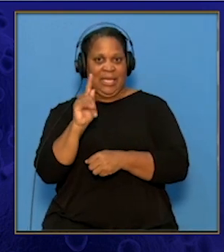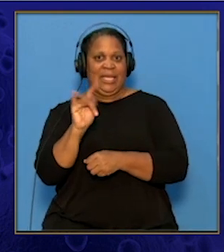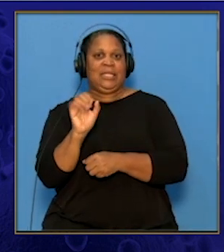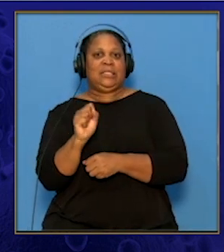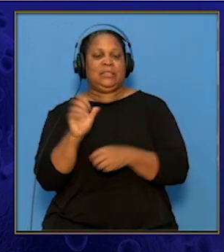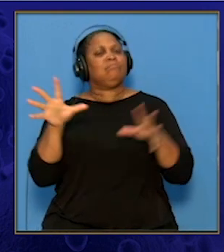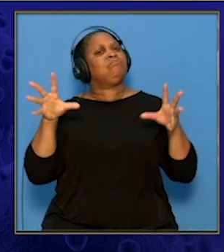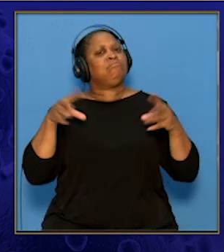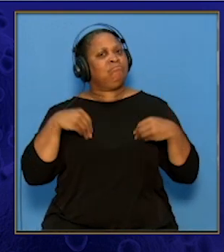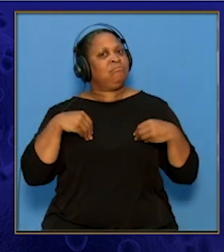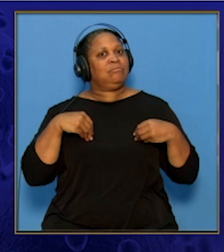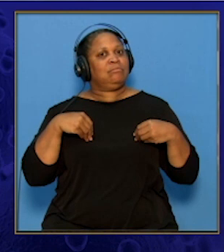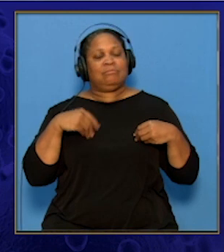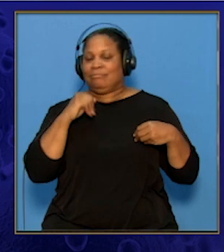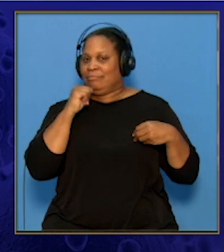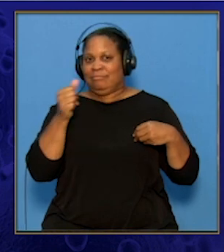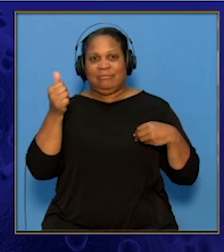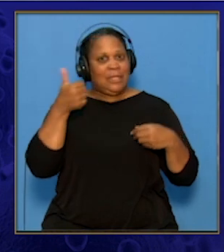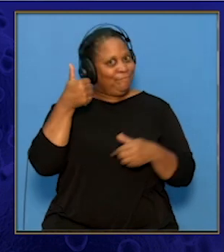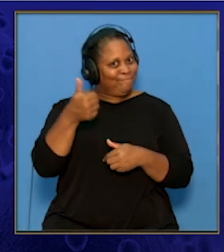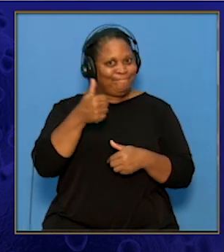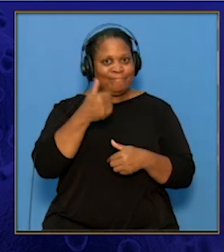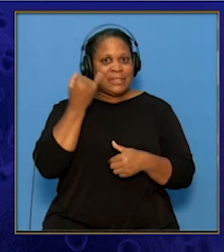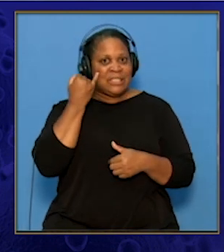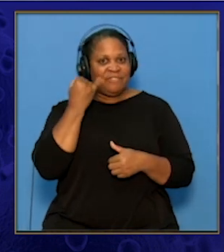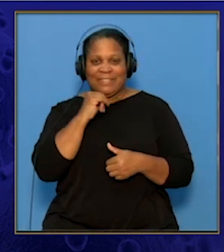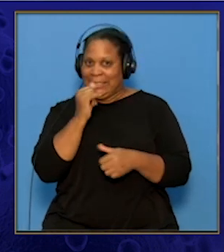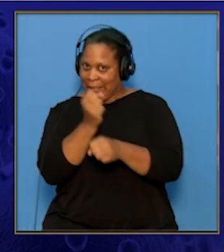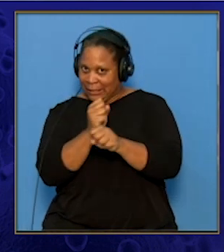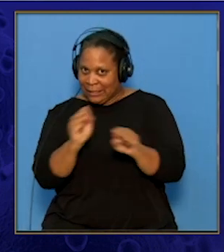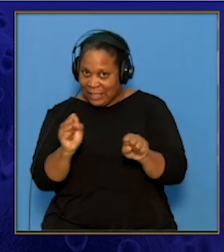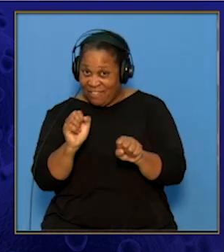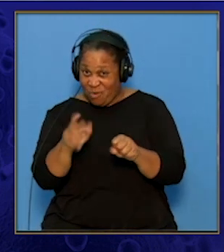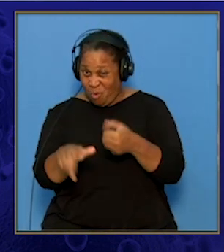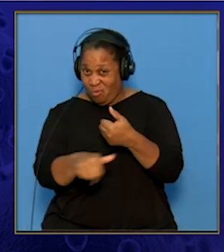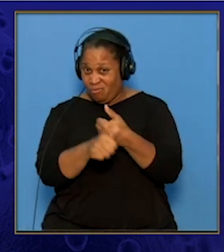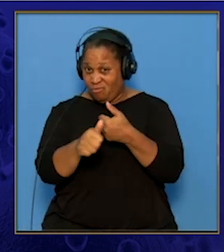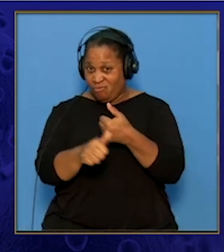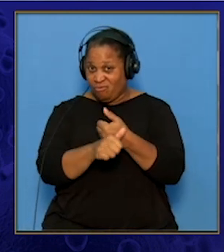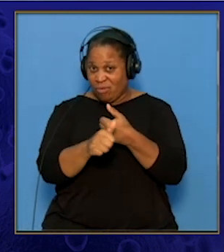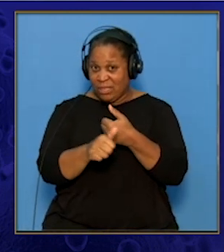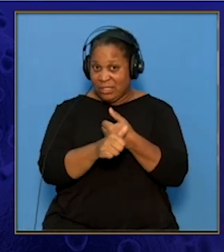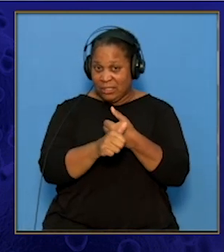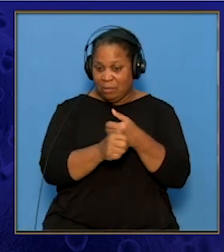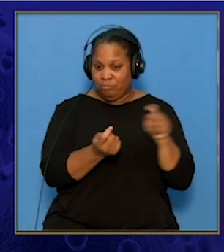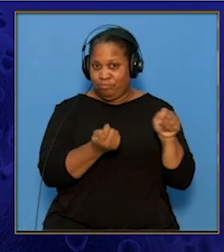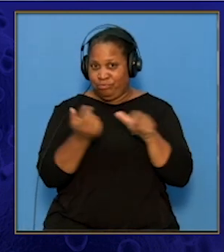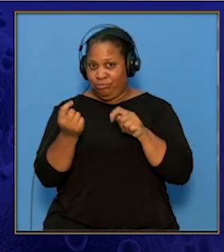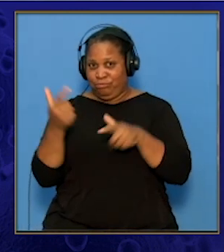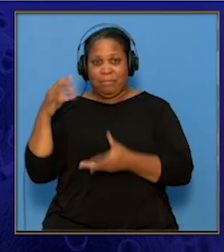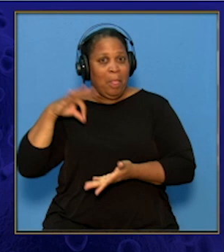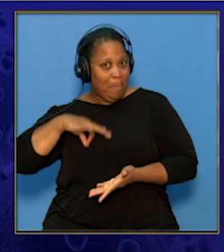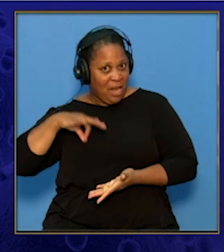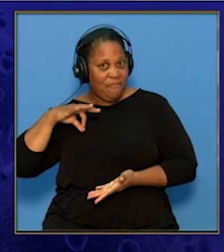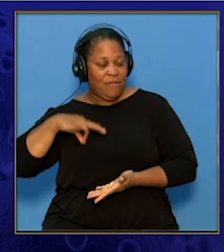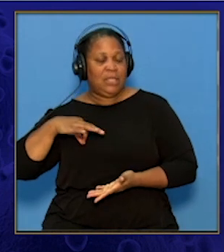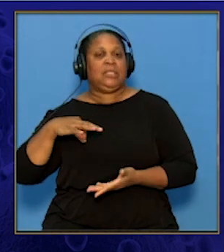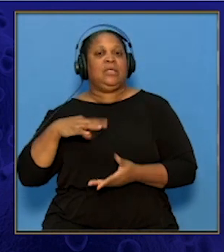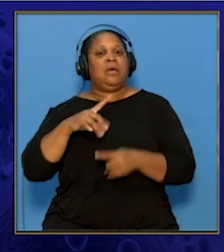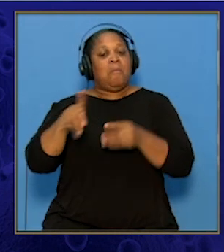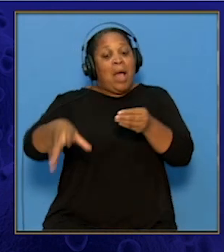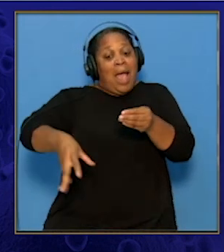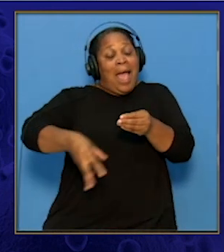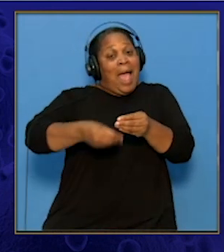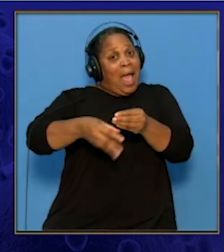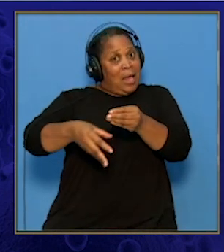Approval is not given if it's unsafe or if the risk outweigh the benefits. What added to